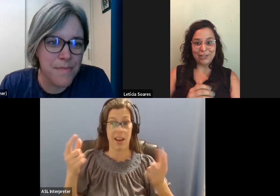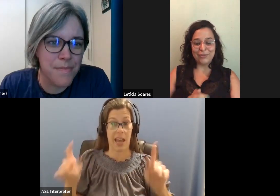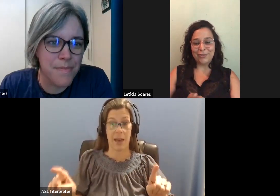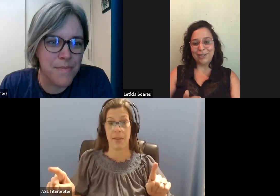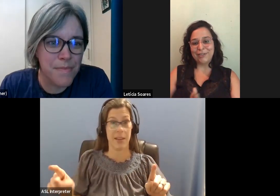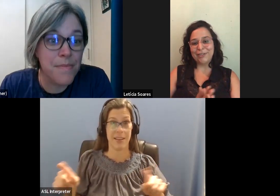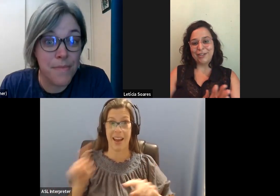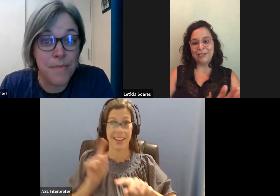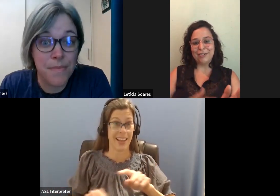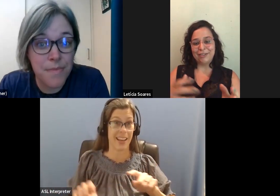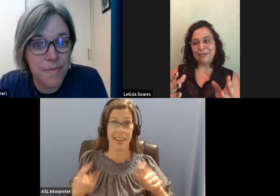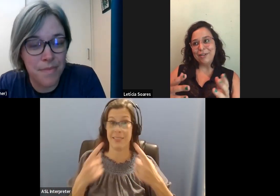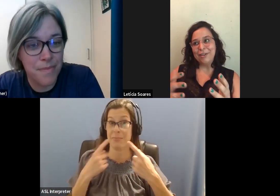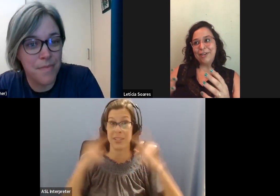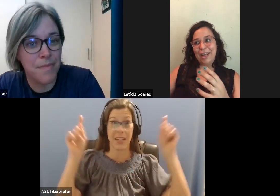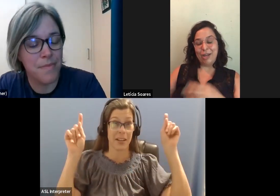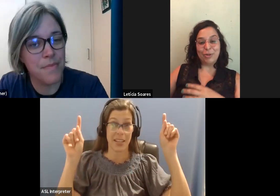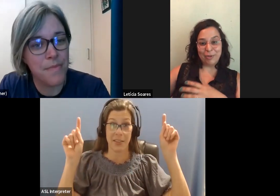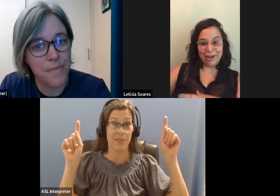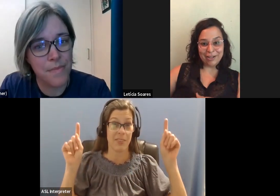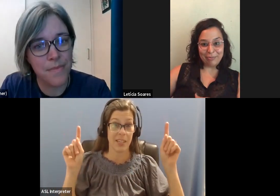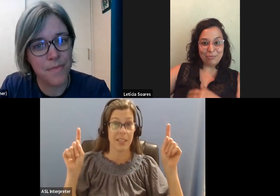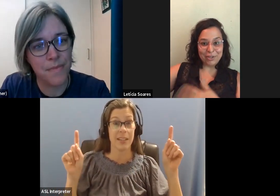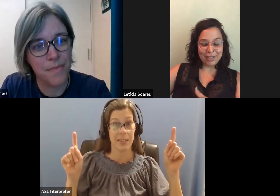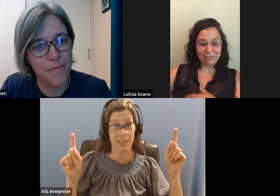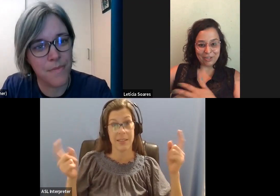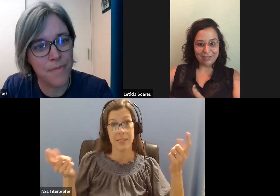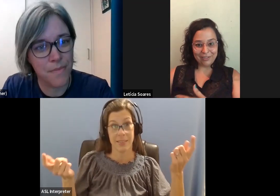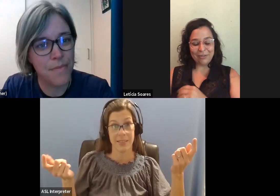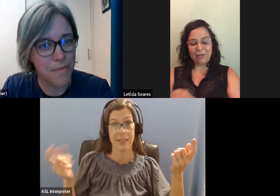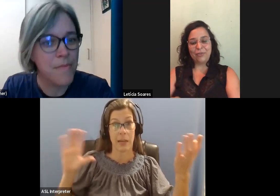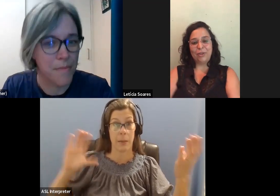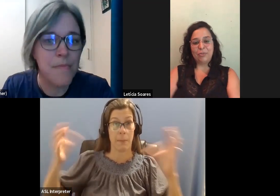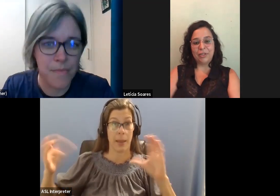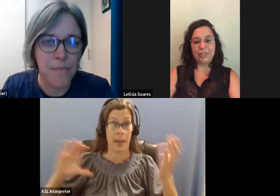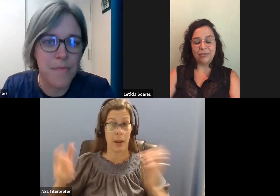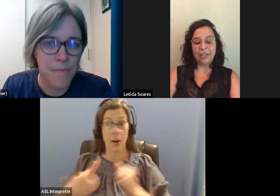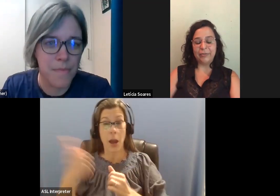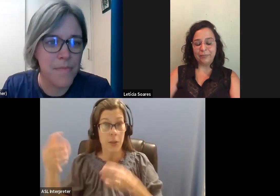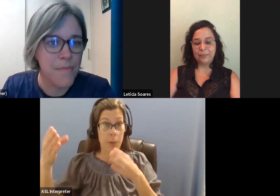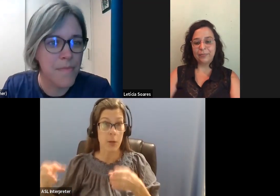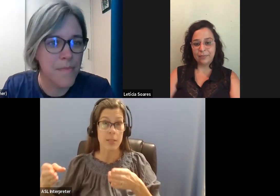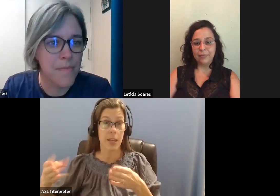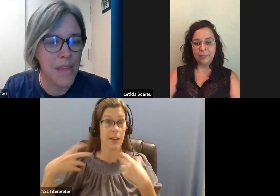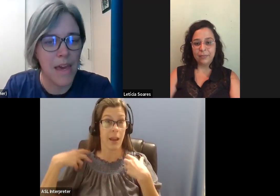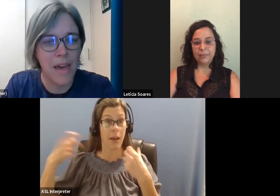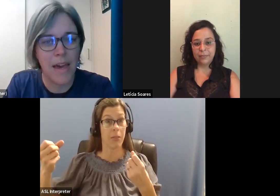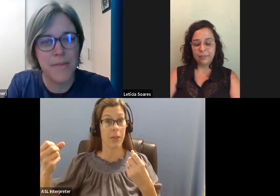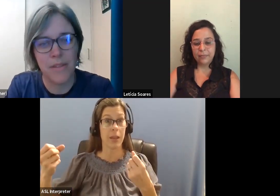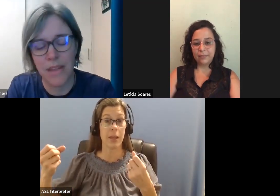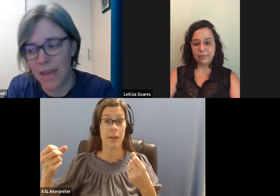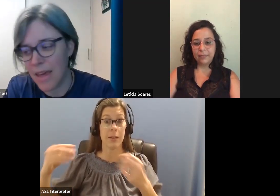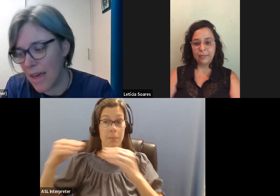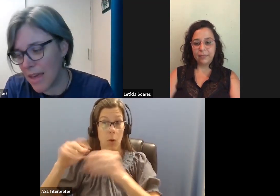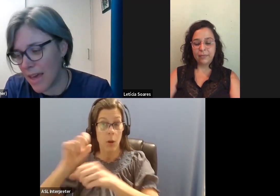be productive, uh, in a able-bodied perception of productivity. Yeah,